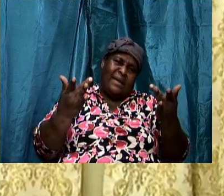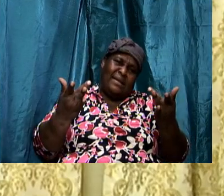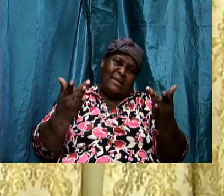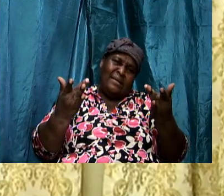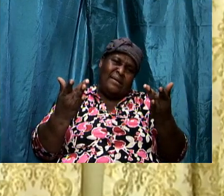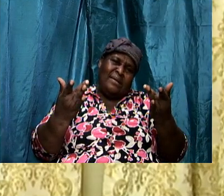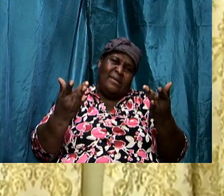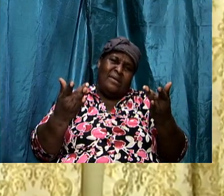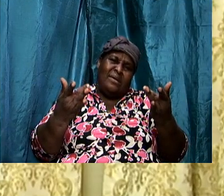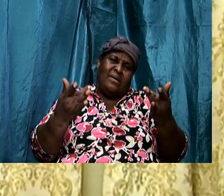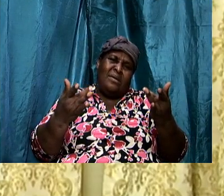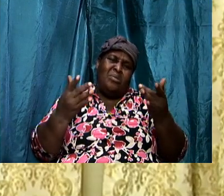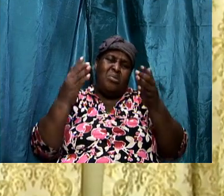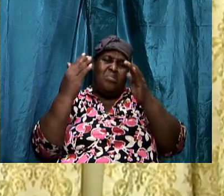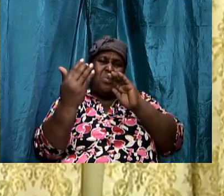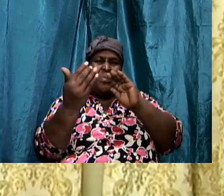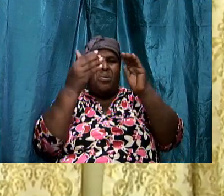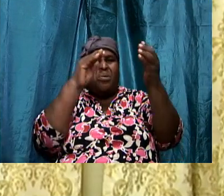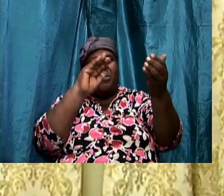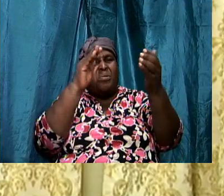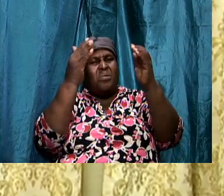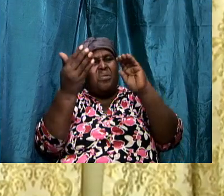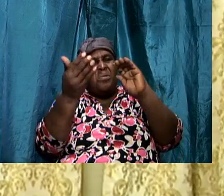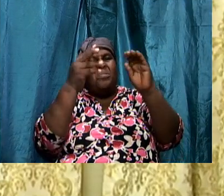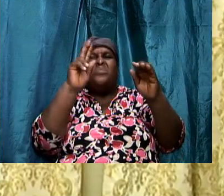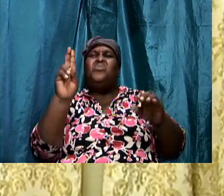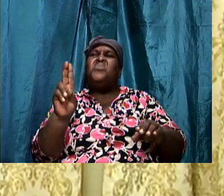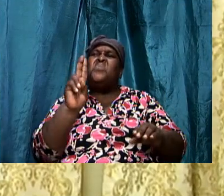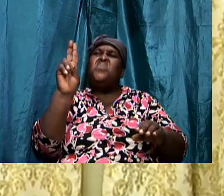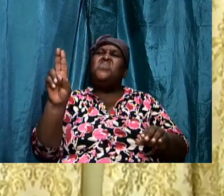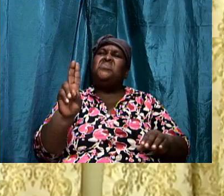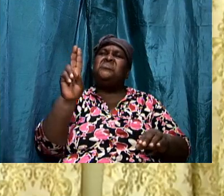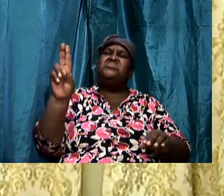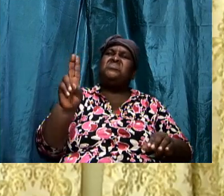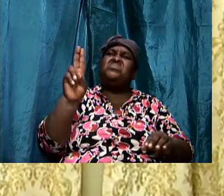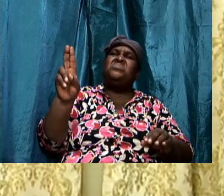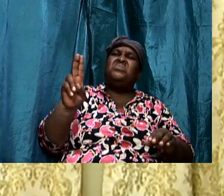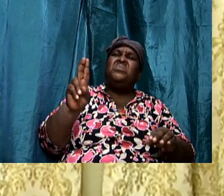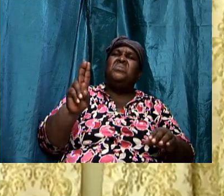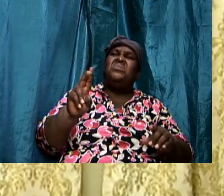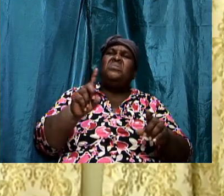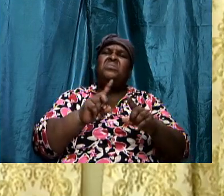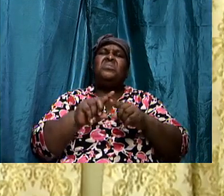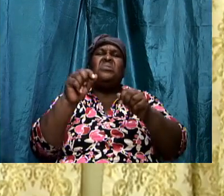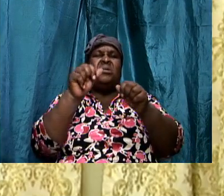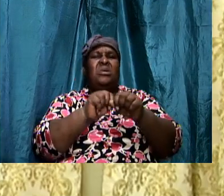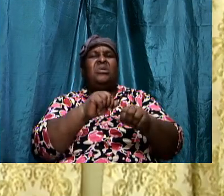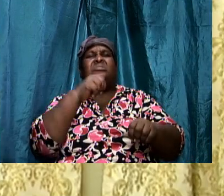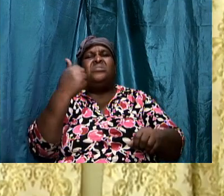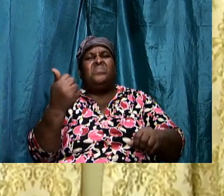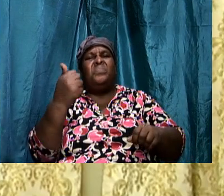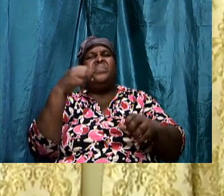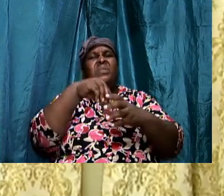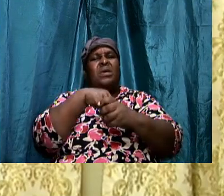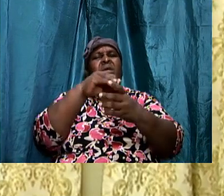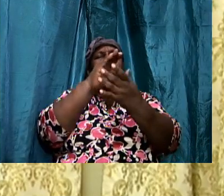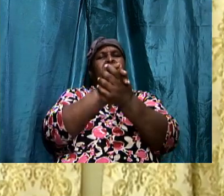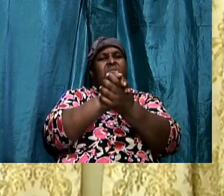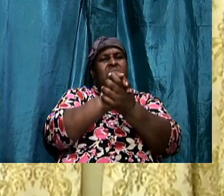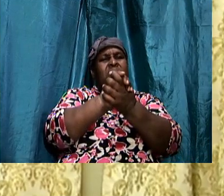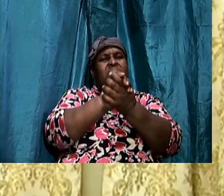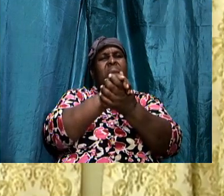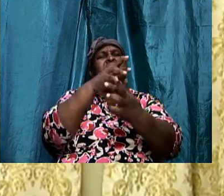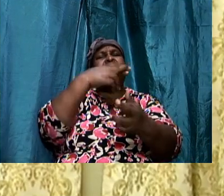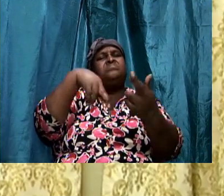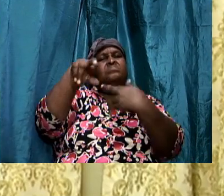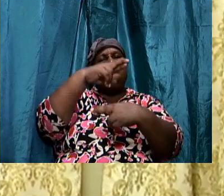Have become accustomed. And acclimatized to each other. In marital relationships. To the